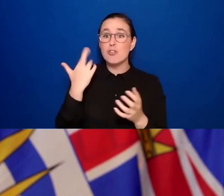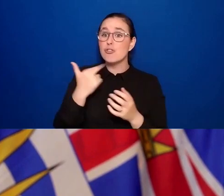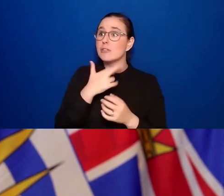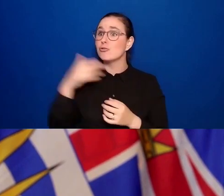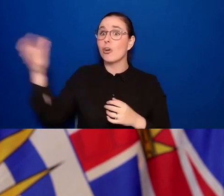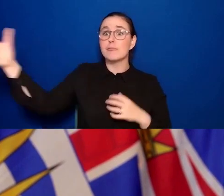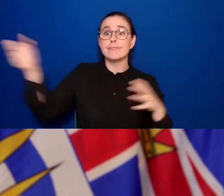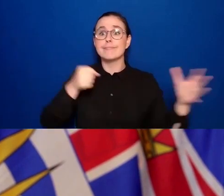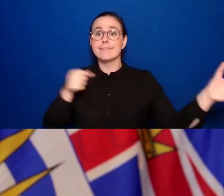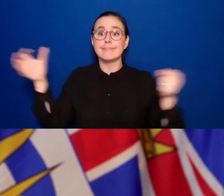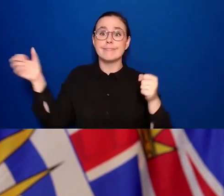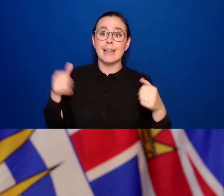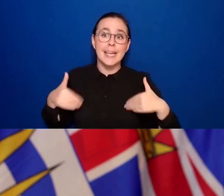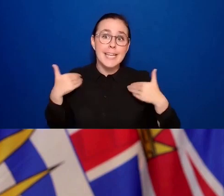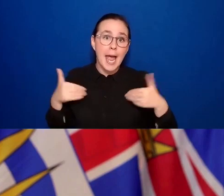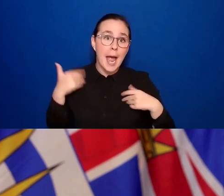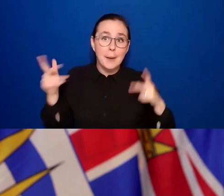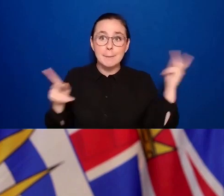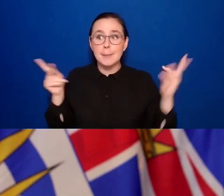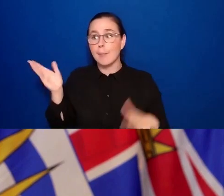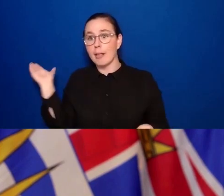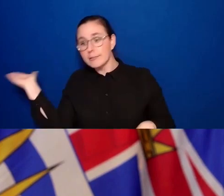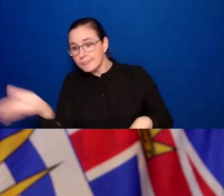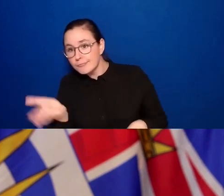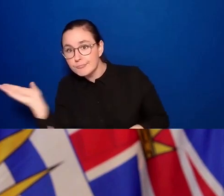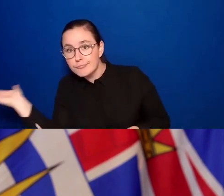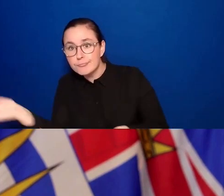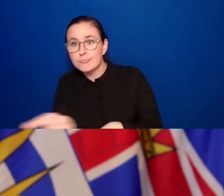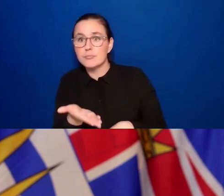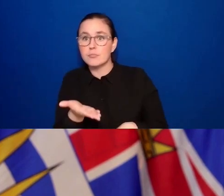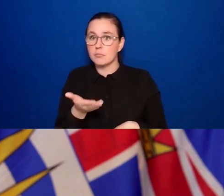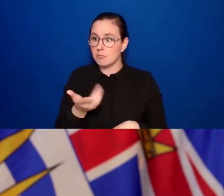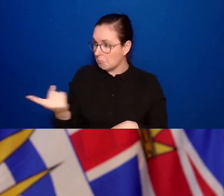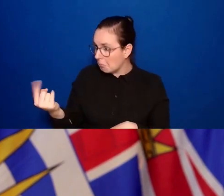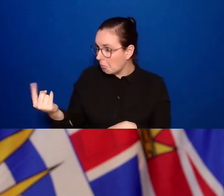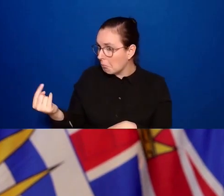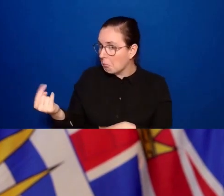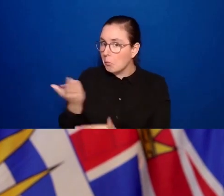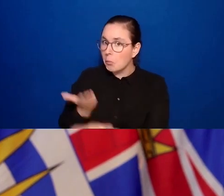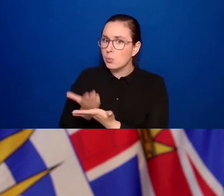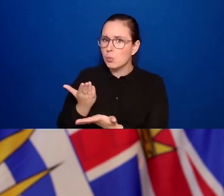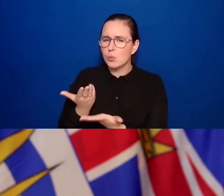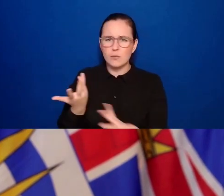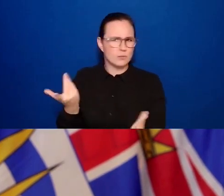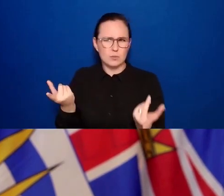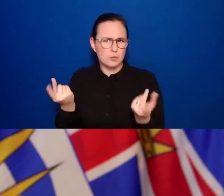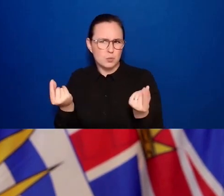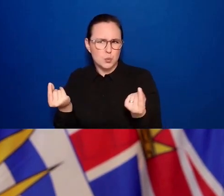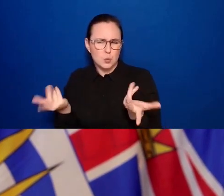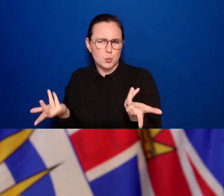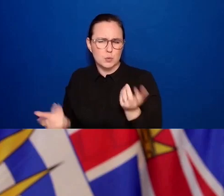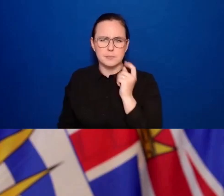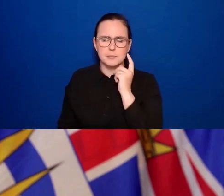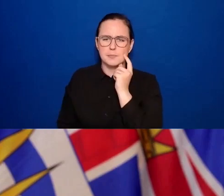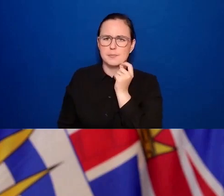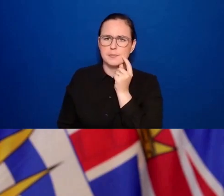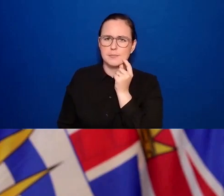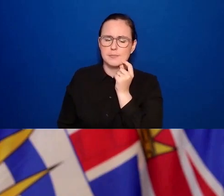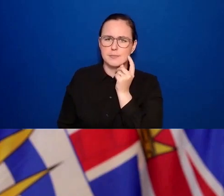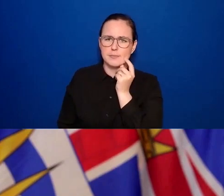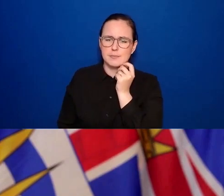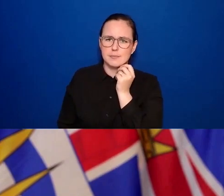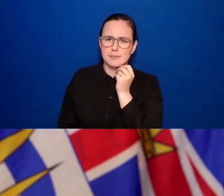identification. And, you know, it could be problematic for some. You know, I was talking to some friends of mine on the weekend who have